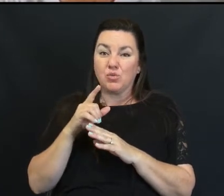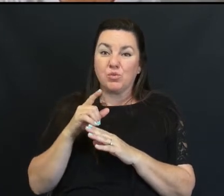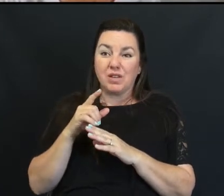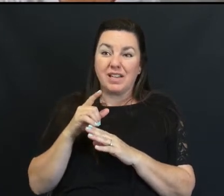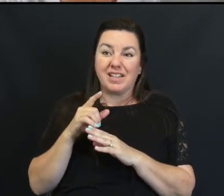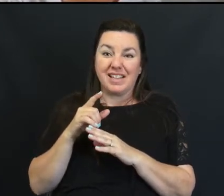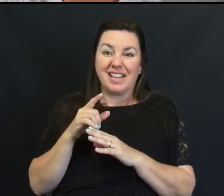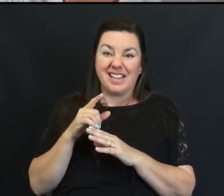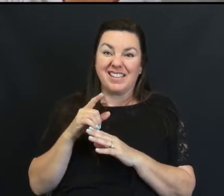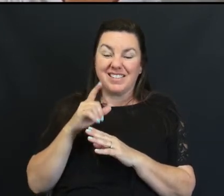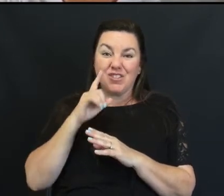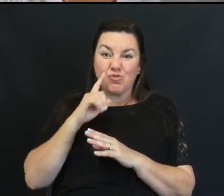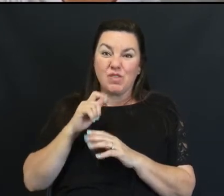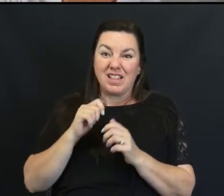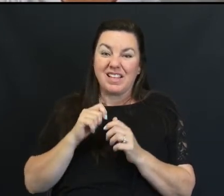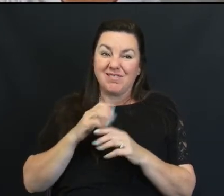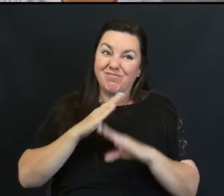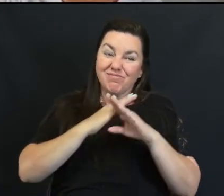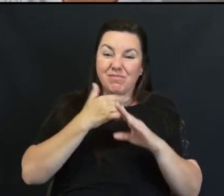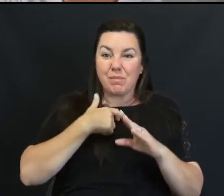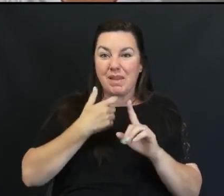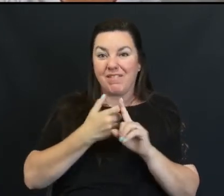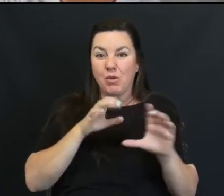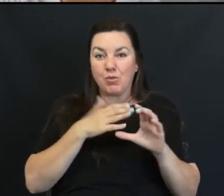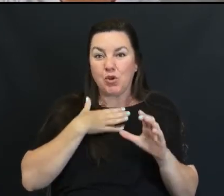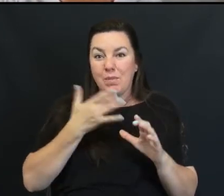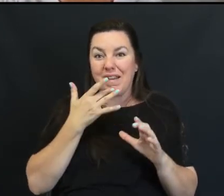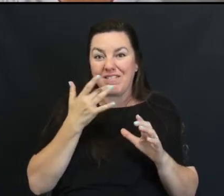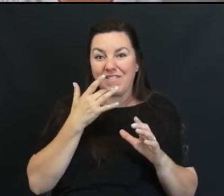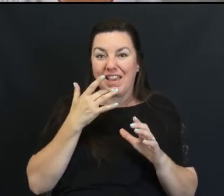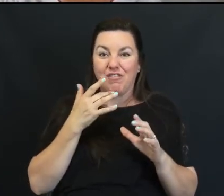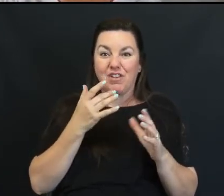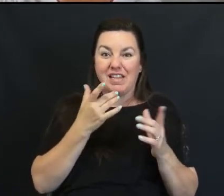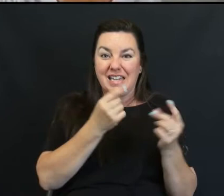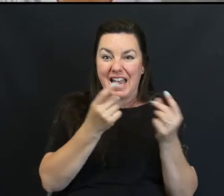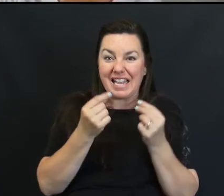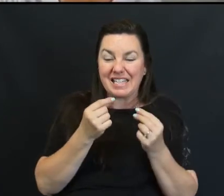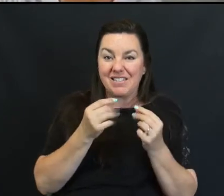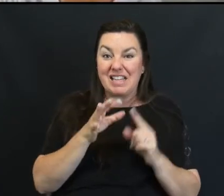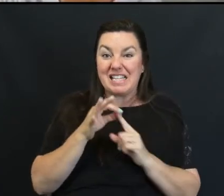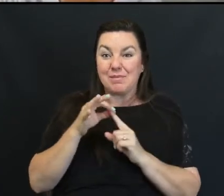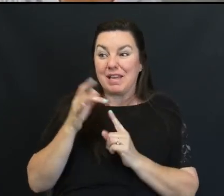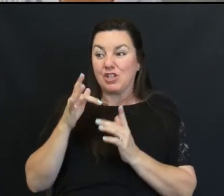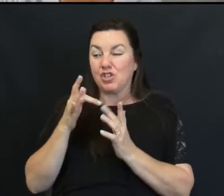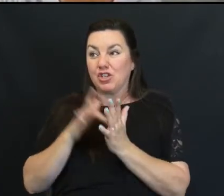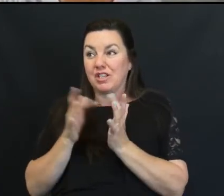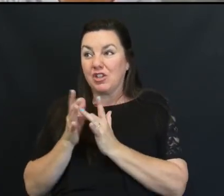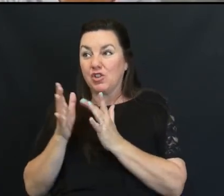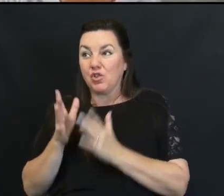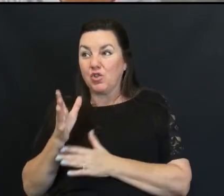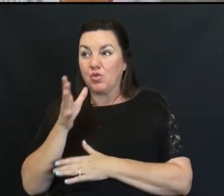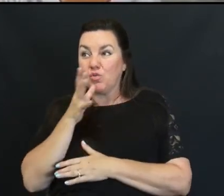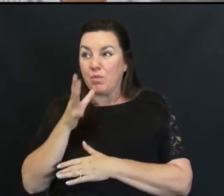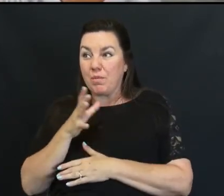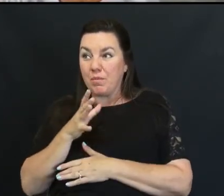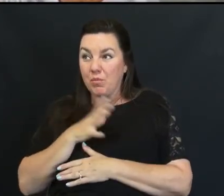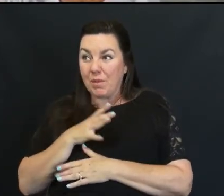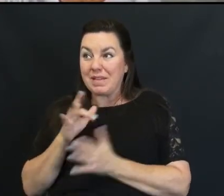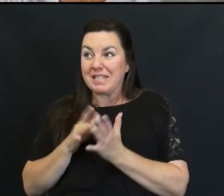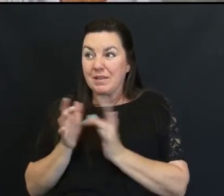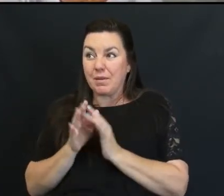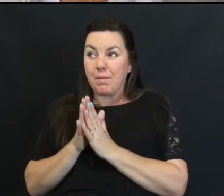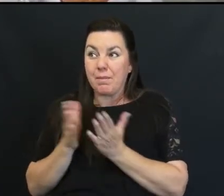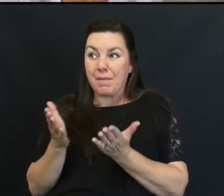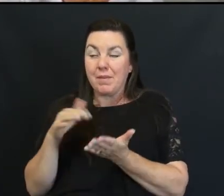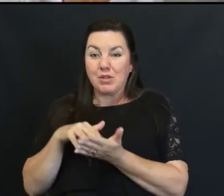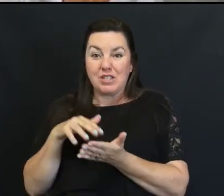favorite Activities Especially Attending In person Our women's Bible study Because over The years Through our In person Meetings I've met Such wonderful